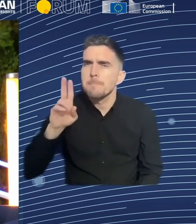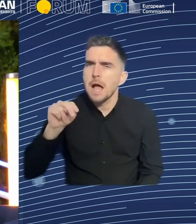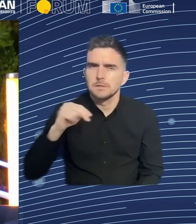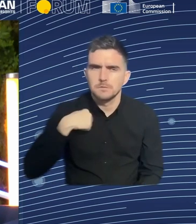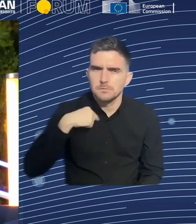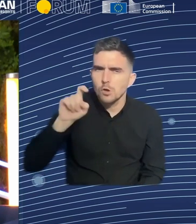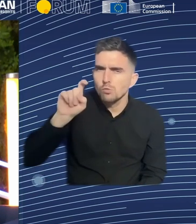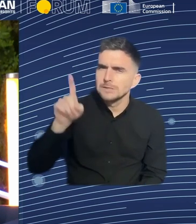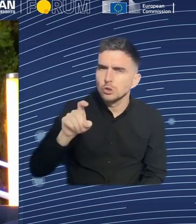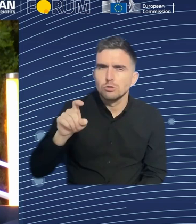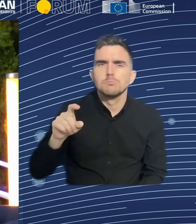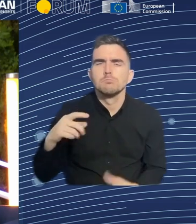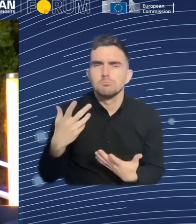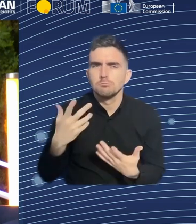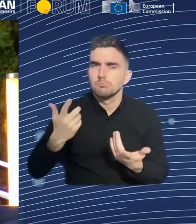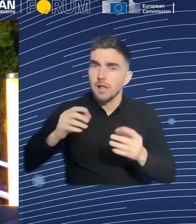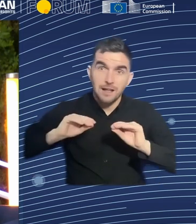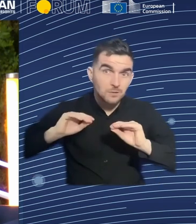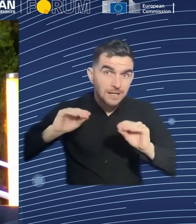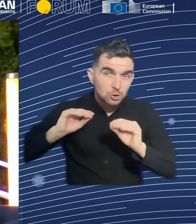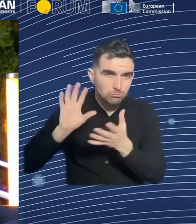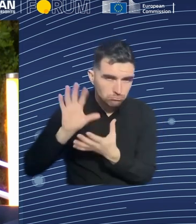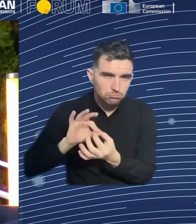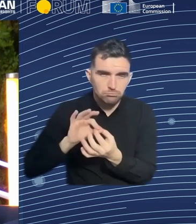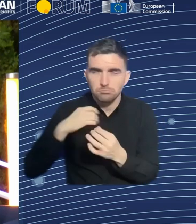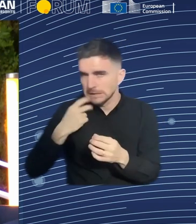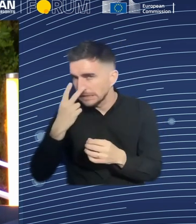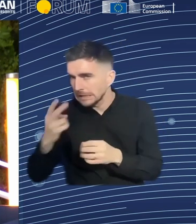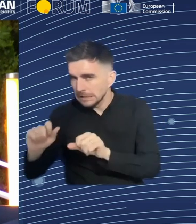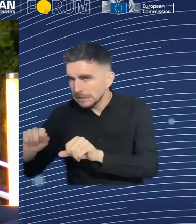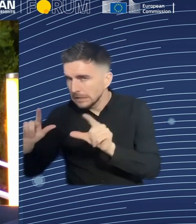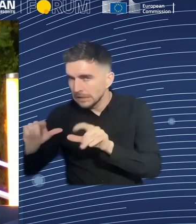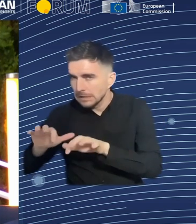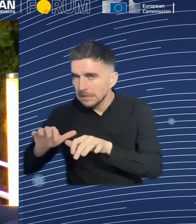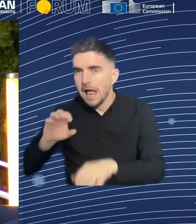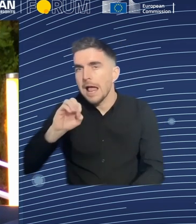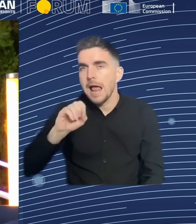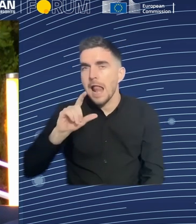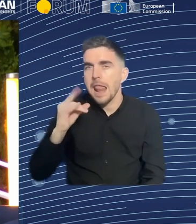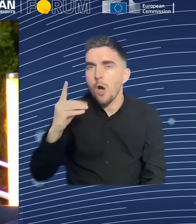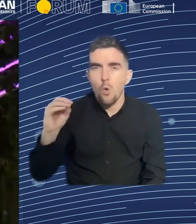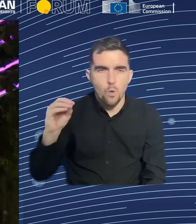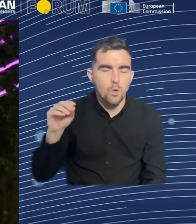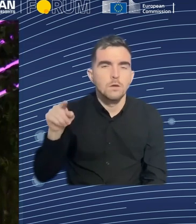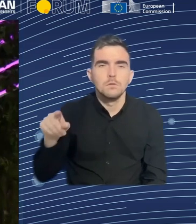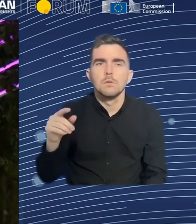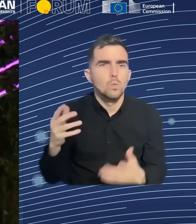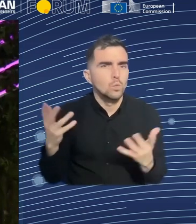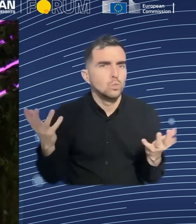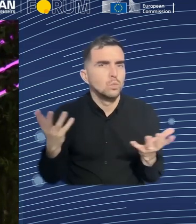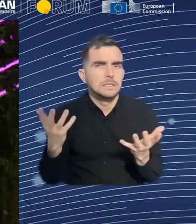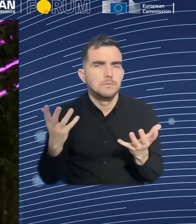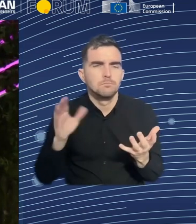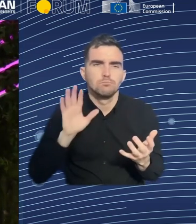What are the main conclusions of Eurochamber's 2022 survey on the twin transition? Which skills should be taught at